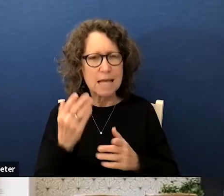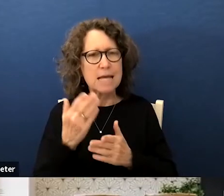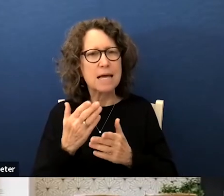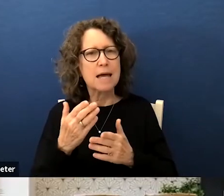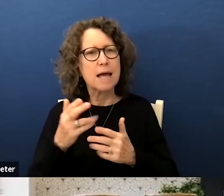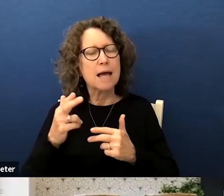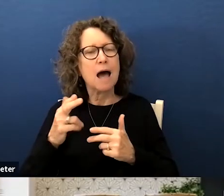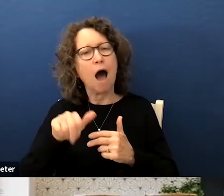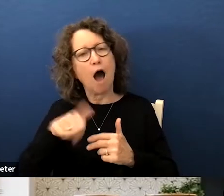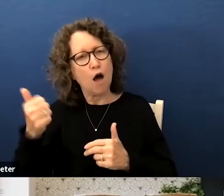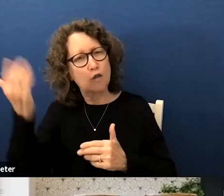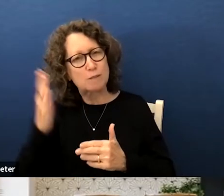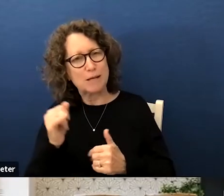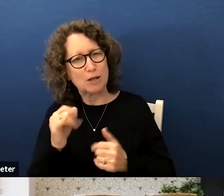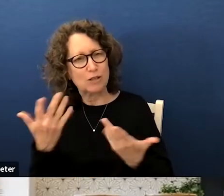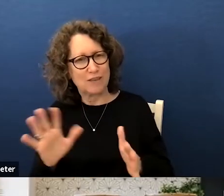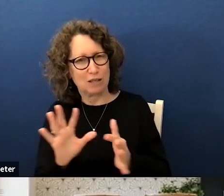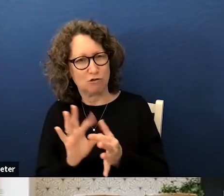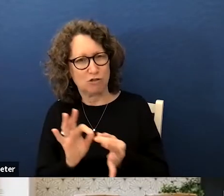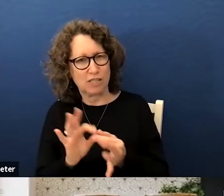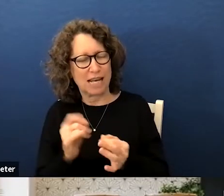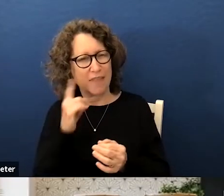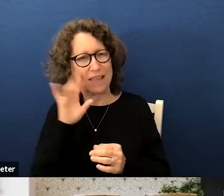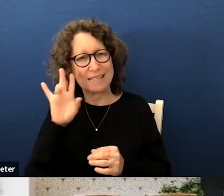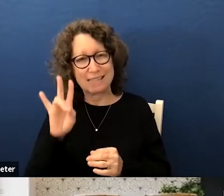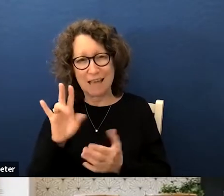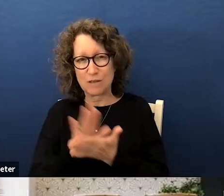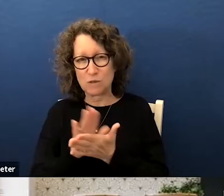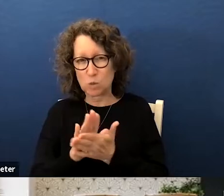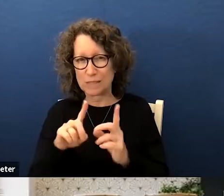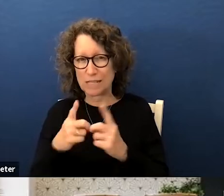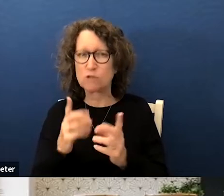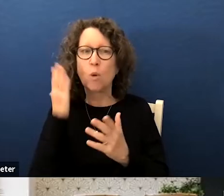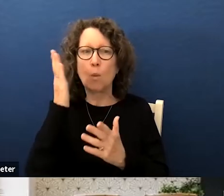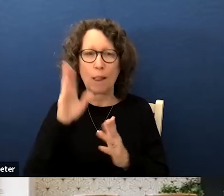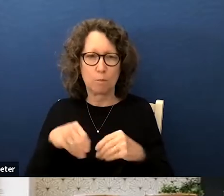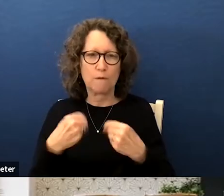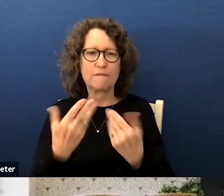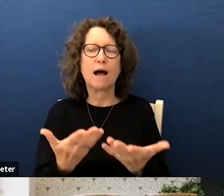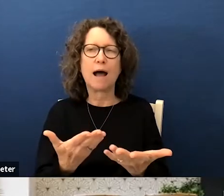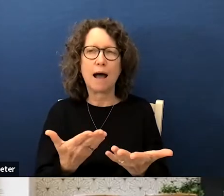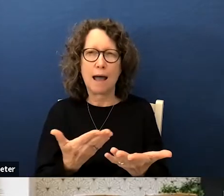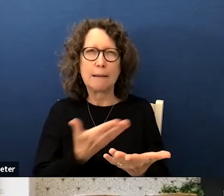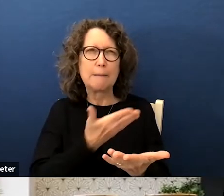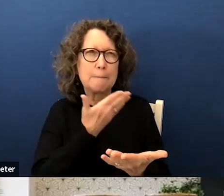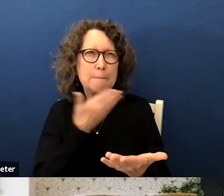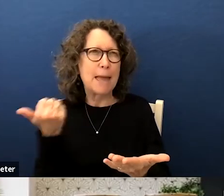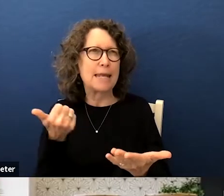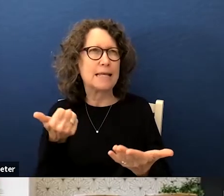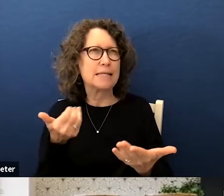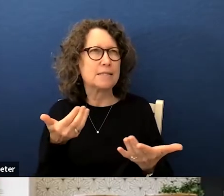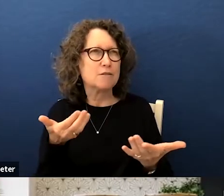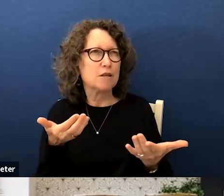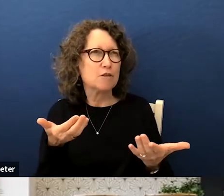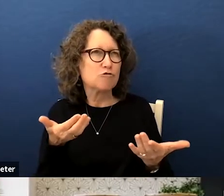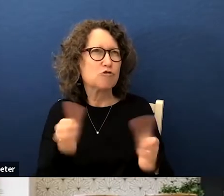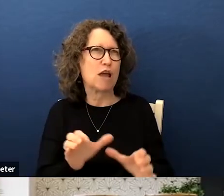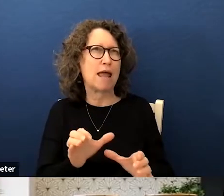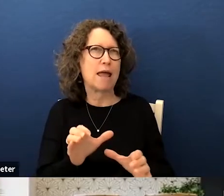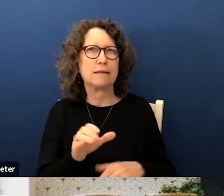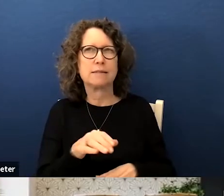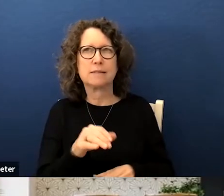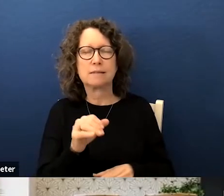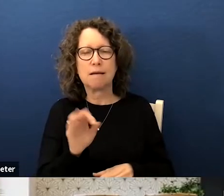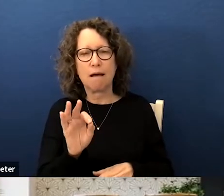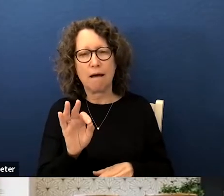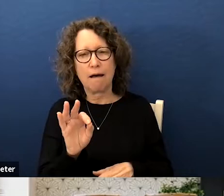previous speakers have said um i think that seven districts will provide uh the greatest chance of a uh